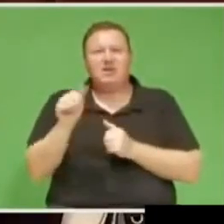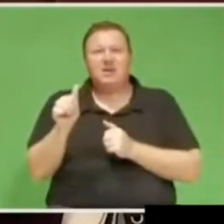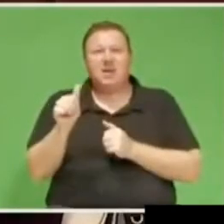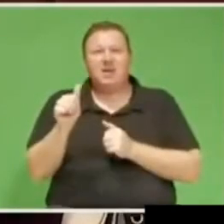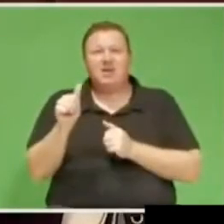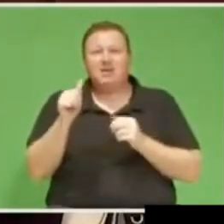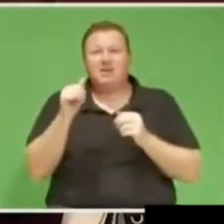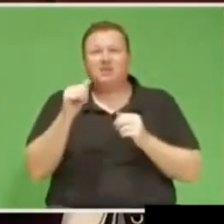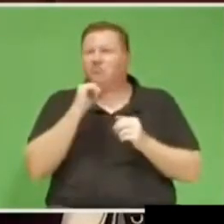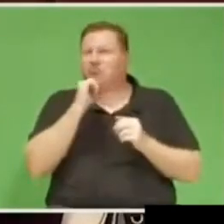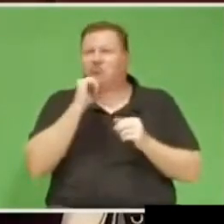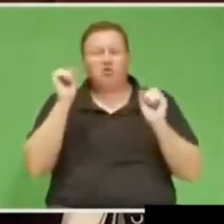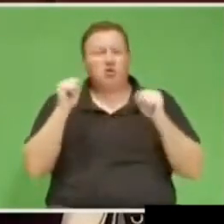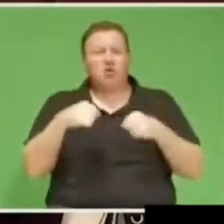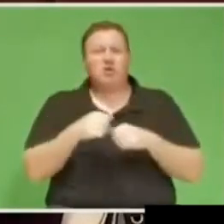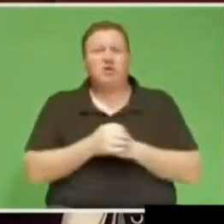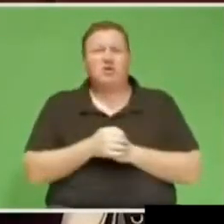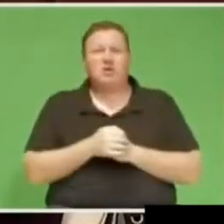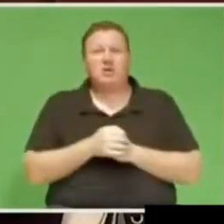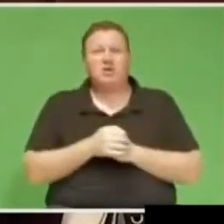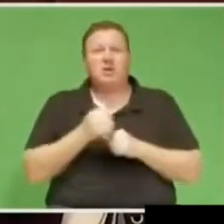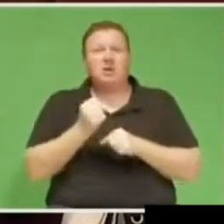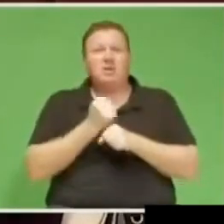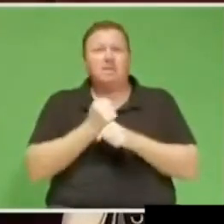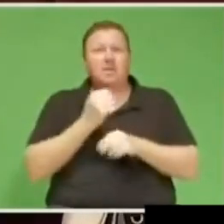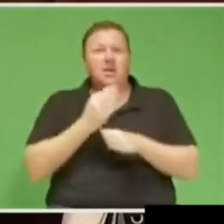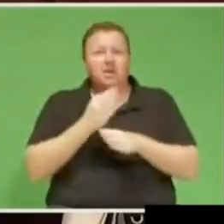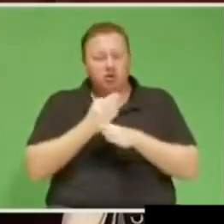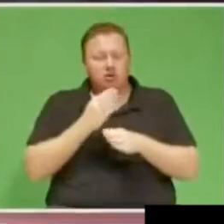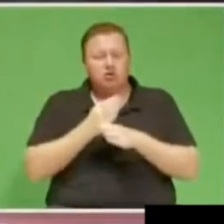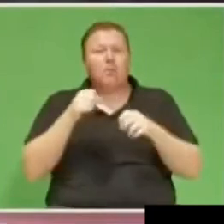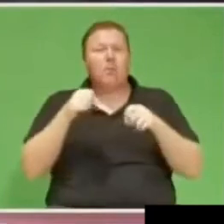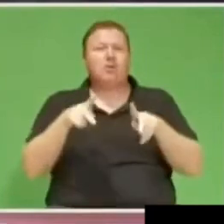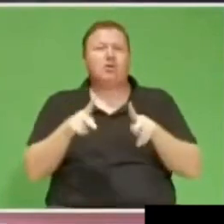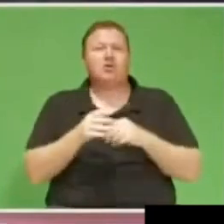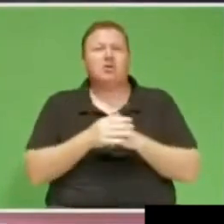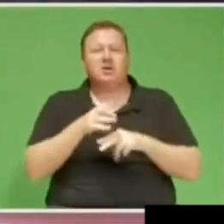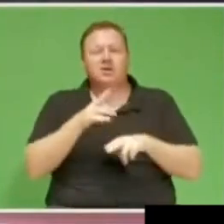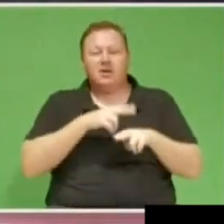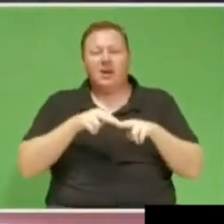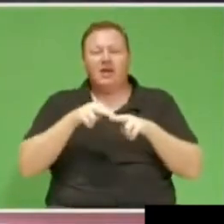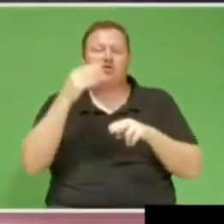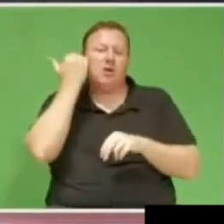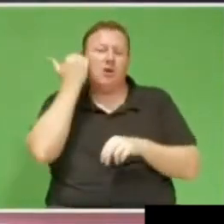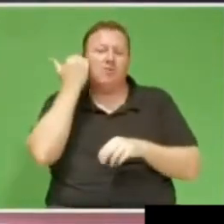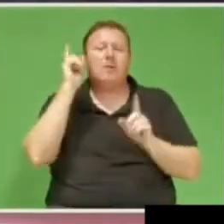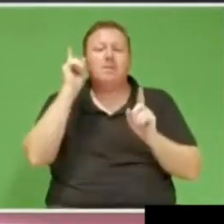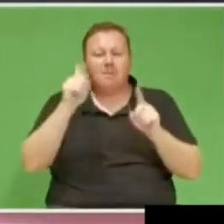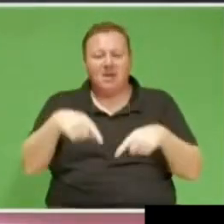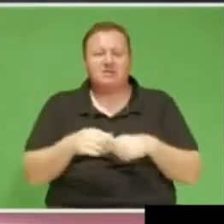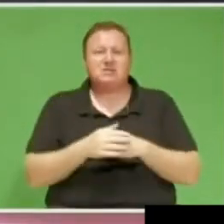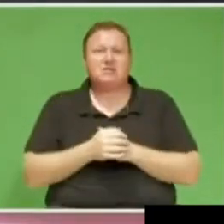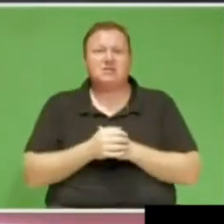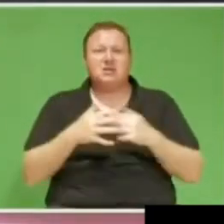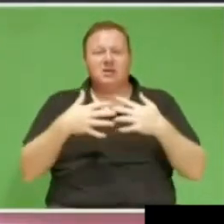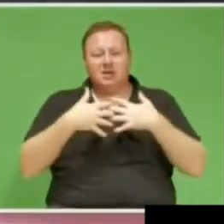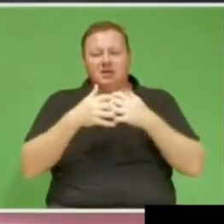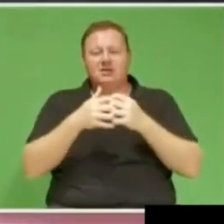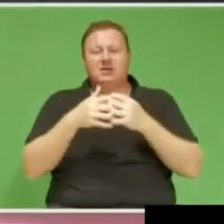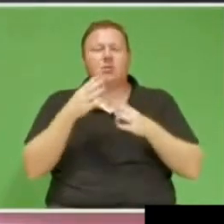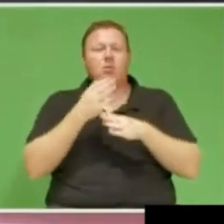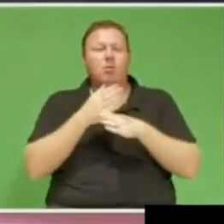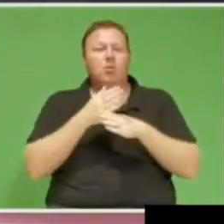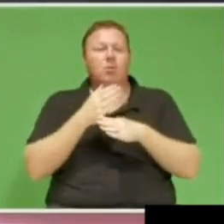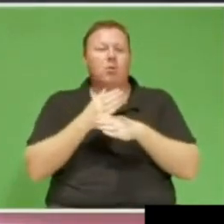we disagree. To foster job creation and create opportunities, the National Government must establish youth work